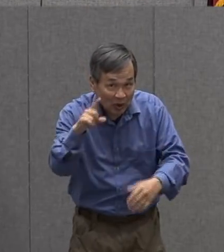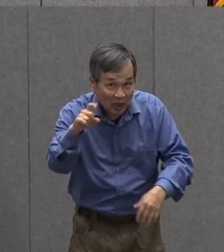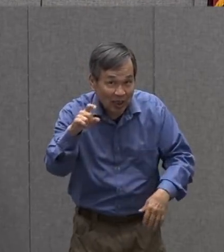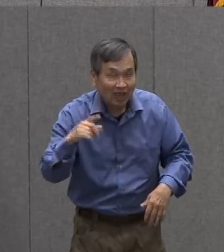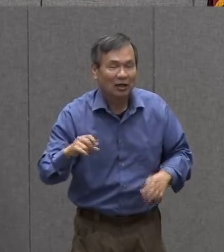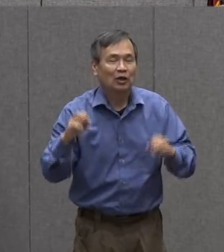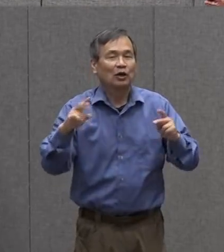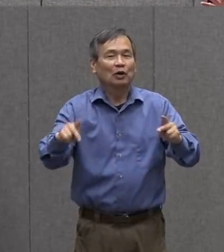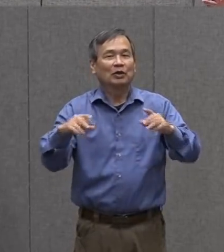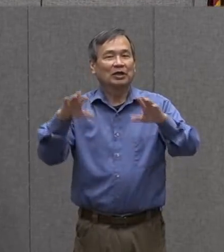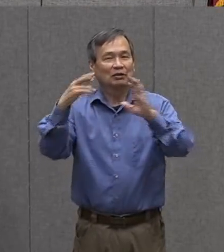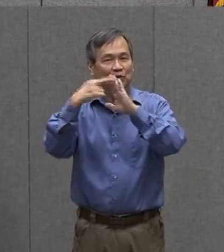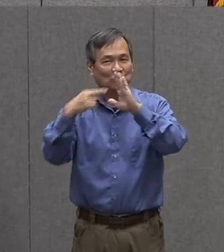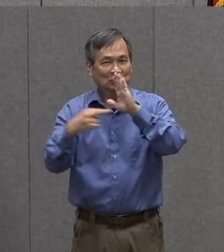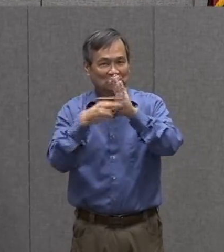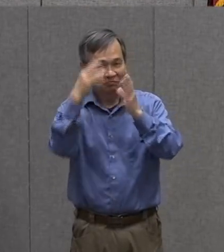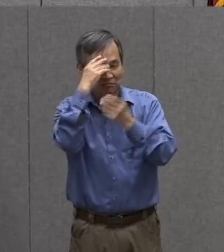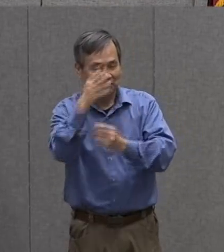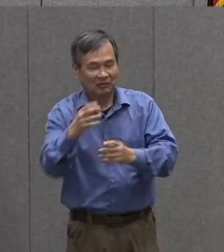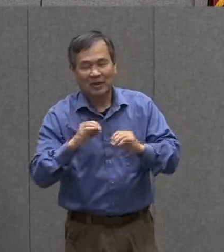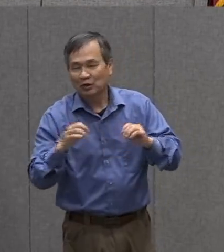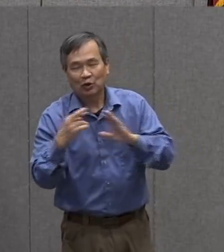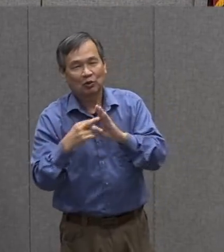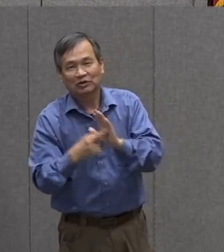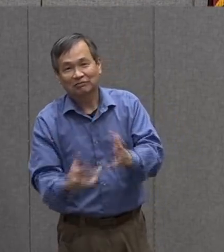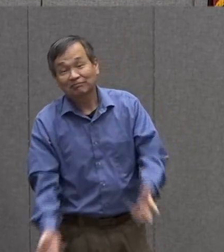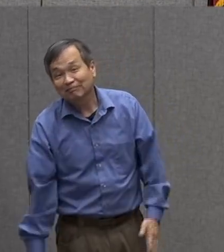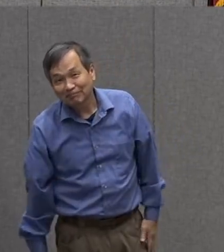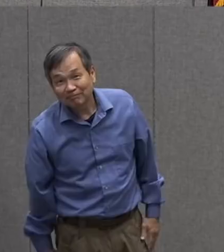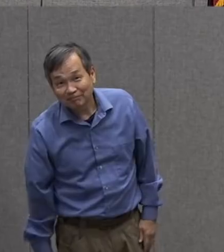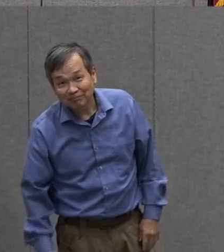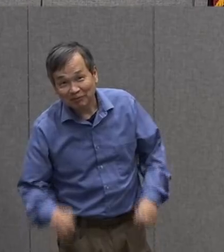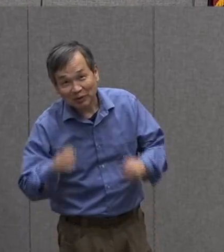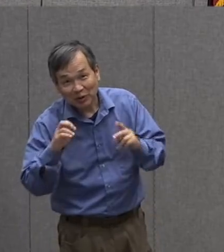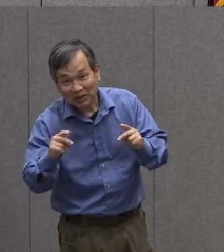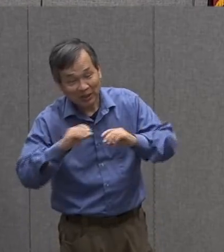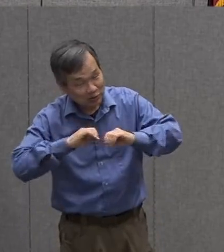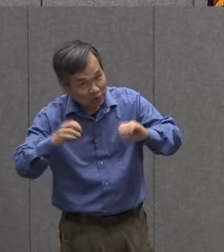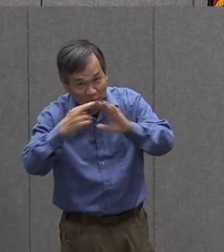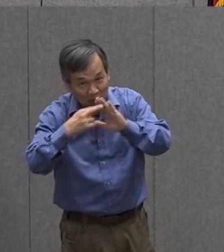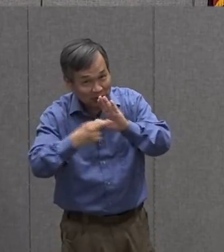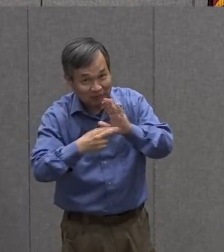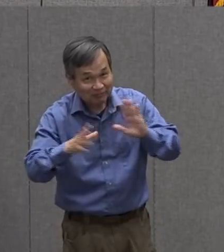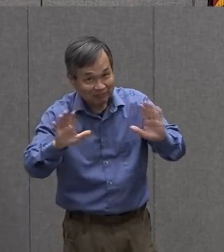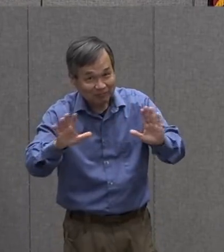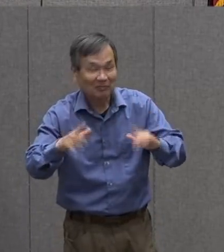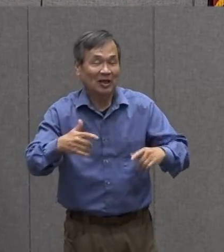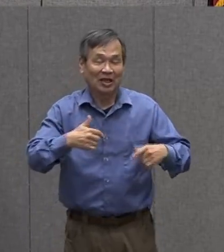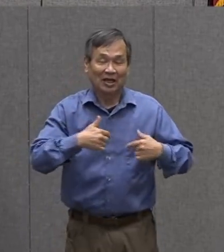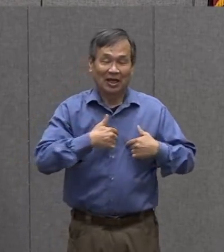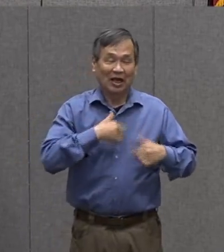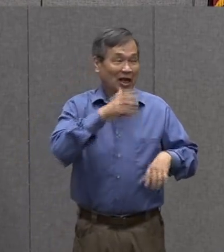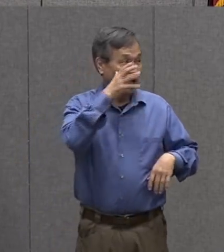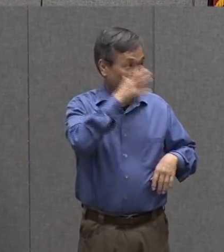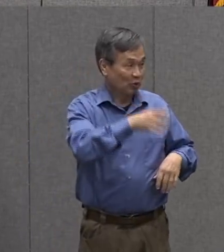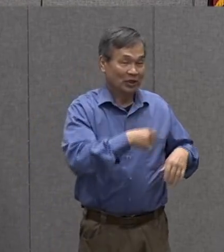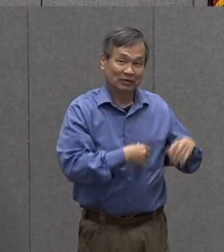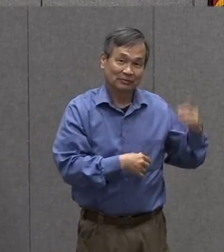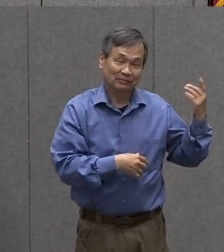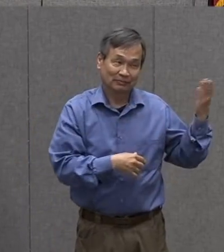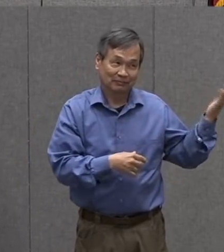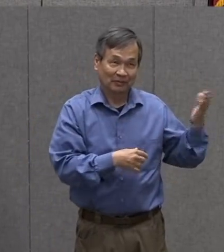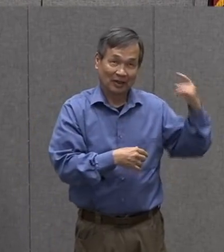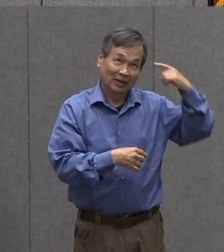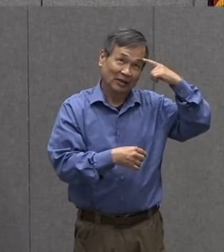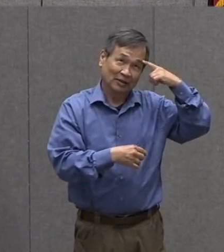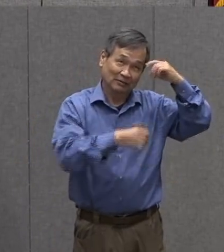all right here's the rules there are no rules yes all right there are no rules so I'm gonna think of something in